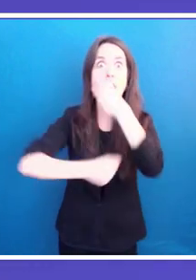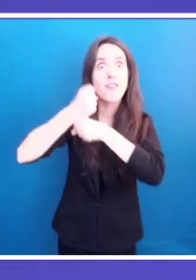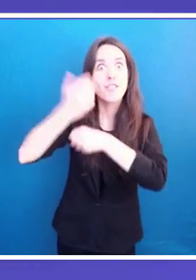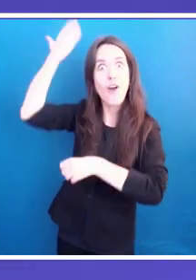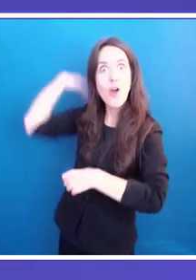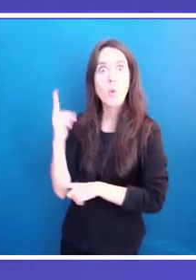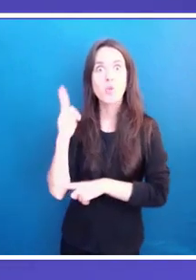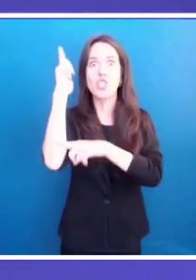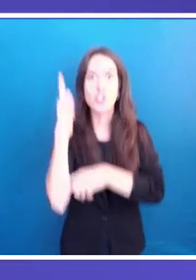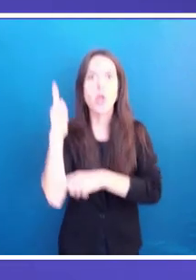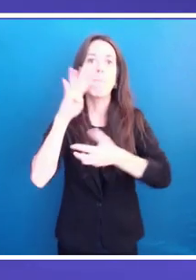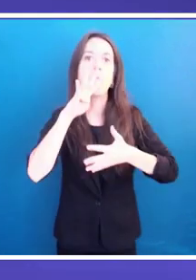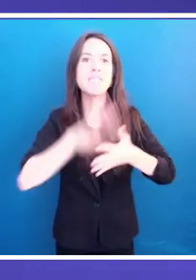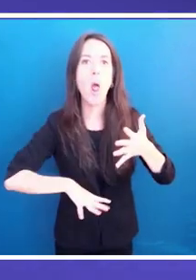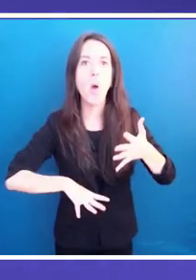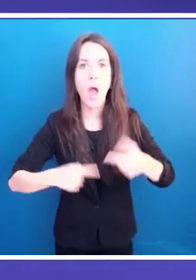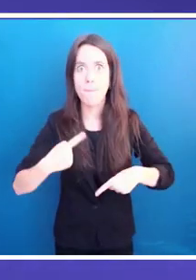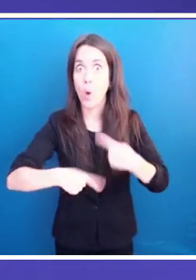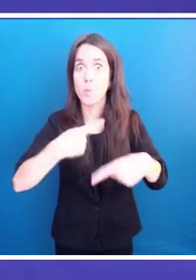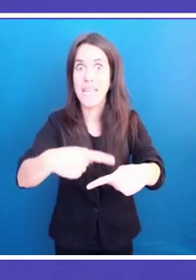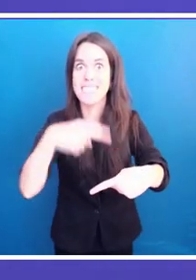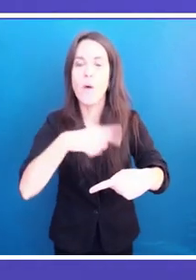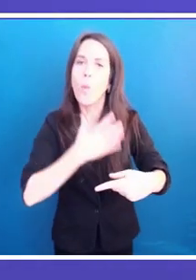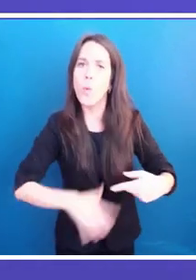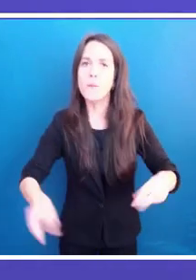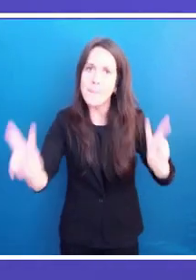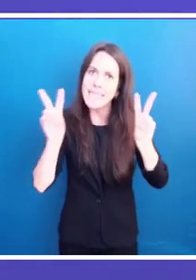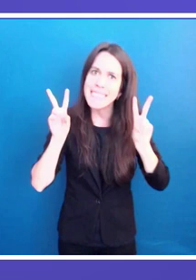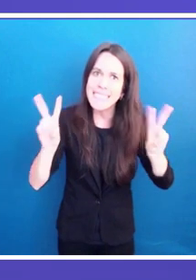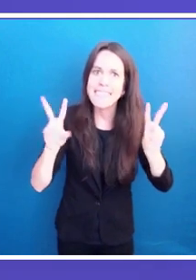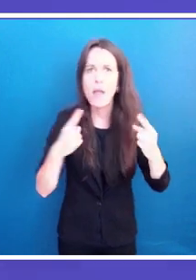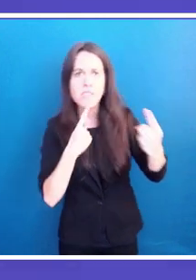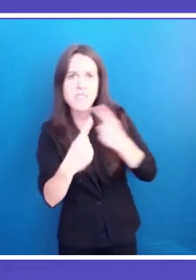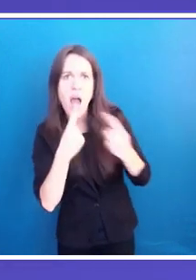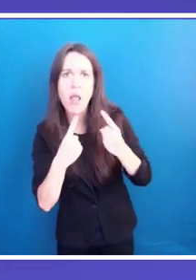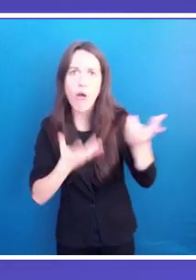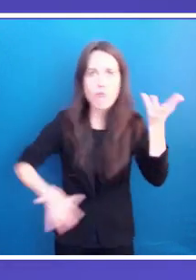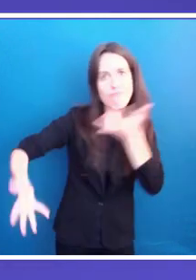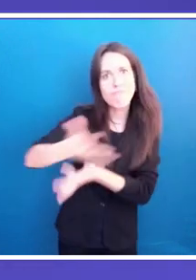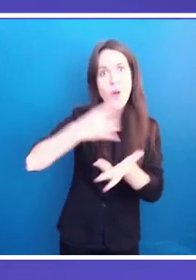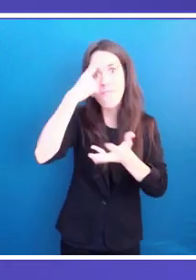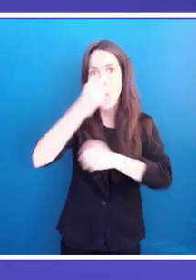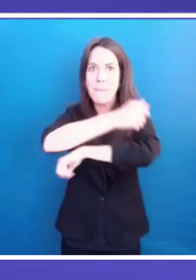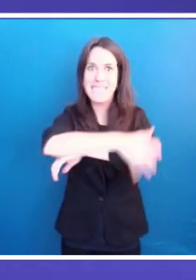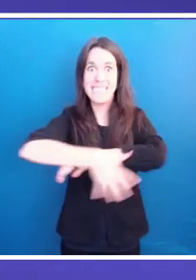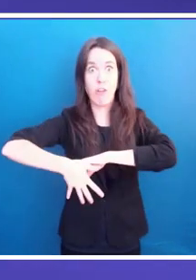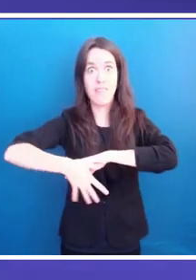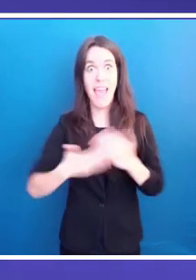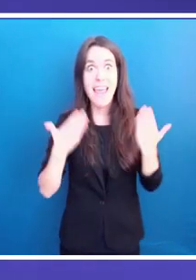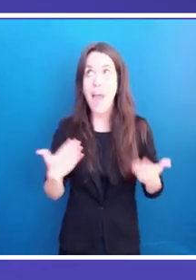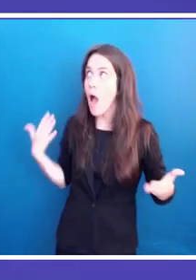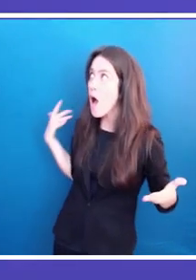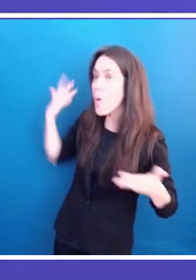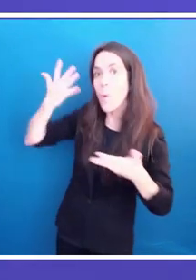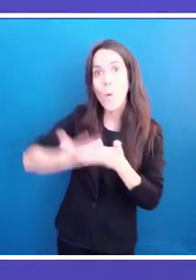to create a prosperity and peace space for sharing in the Mediterranean. And today, the situation is no longer the